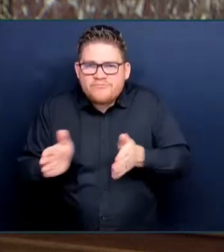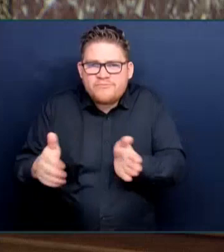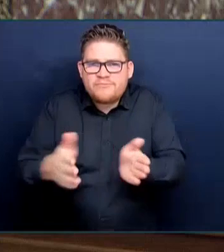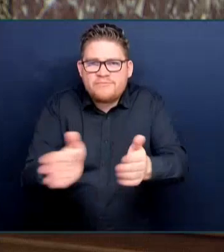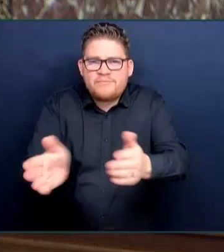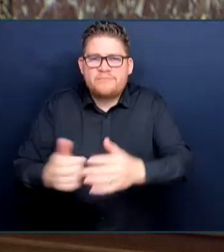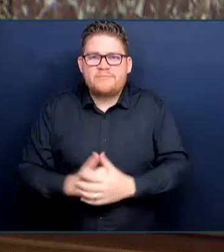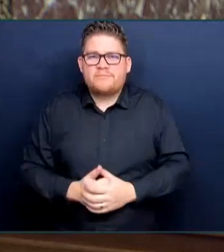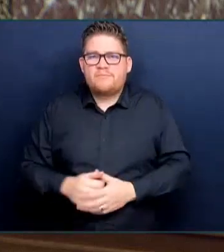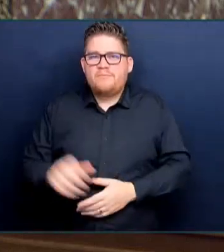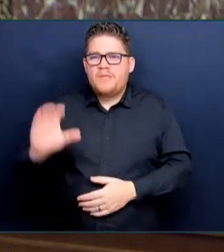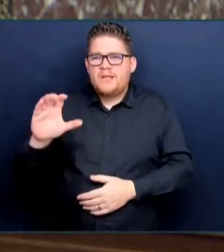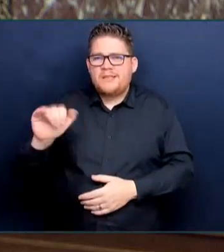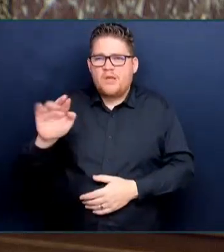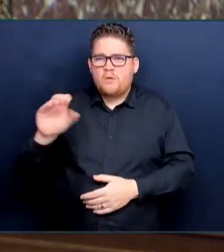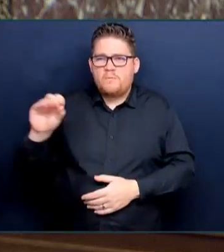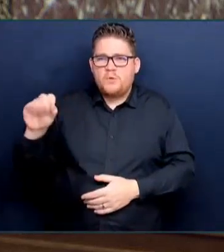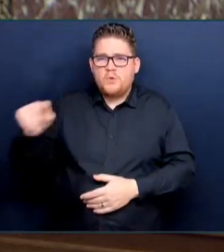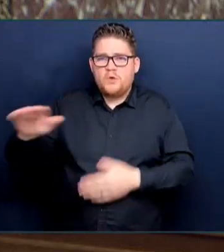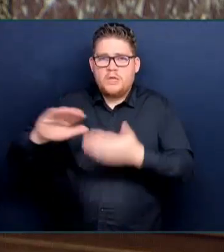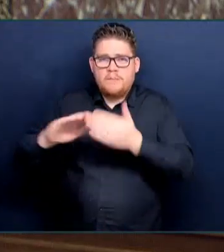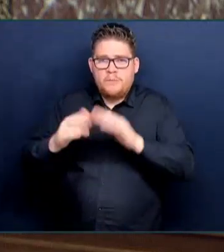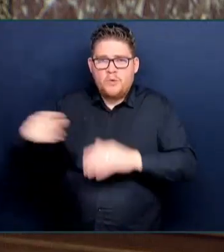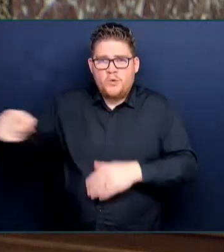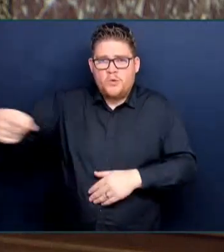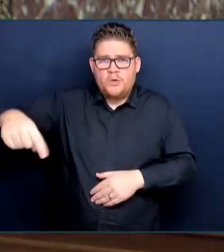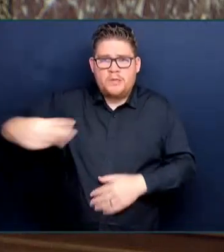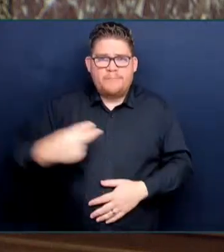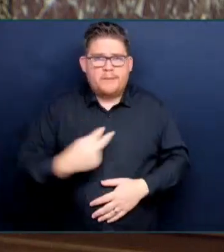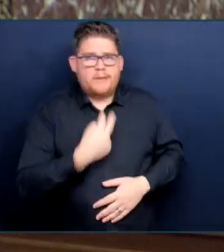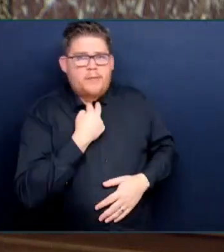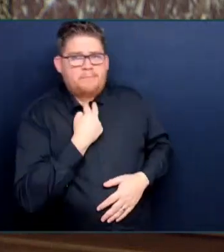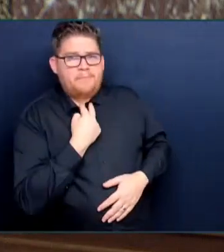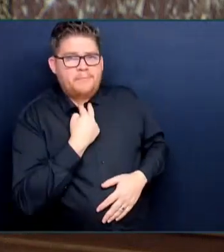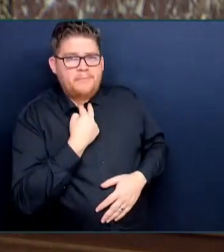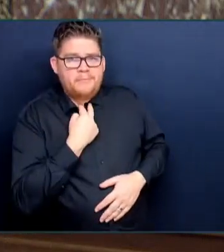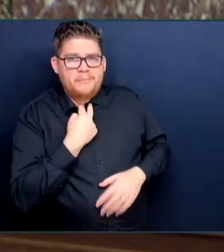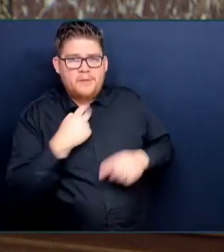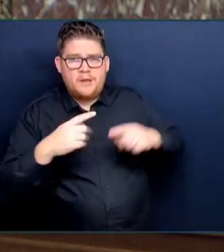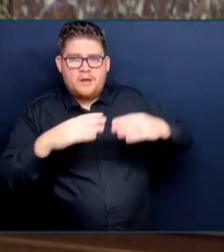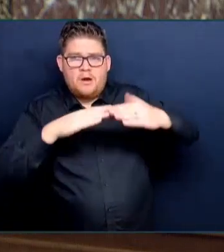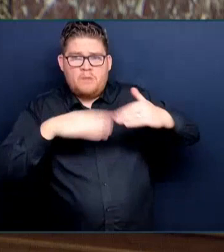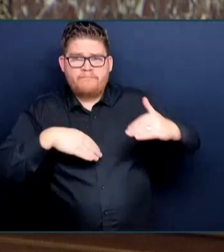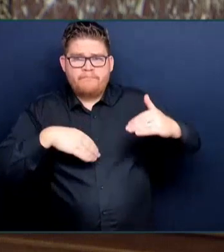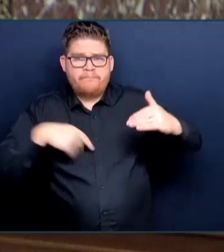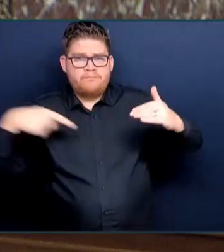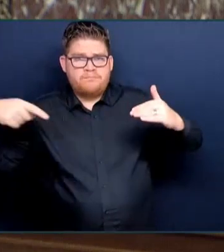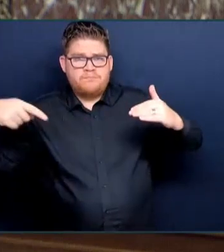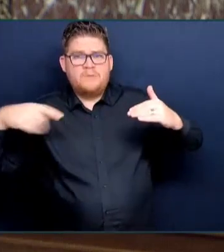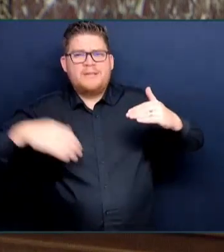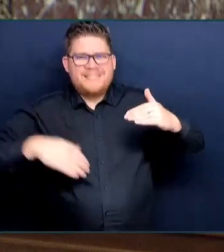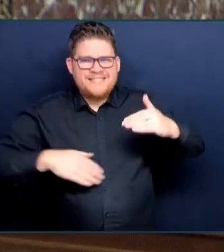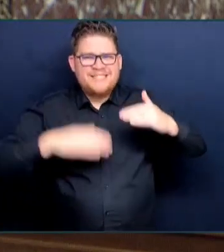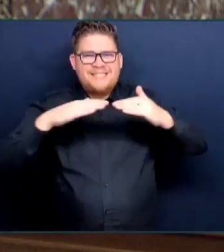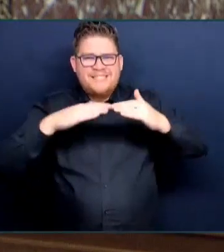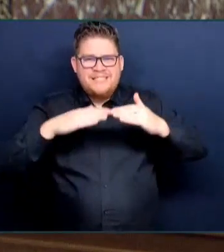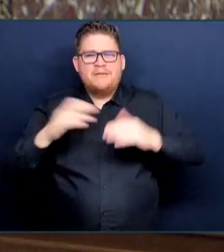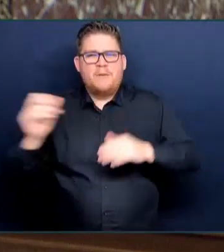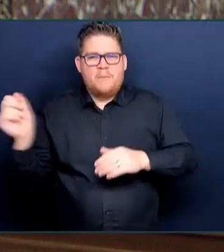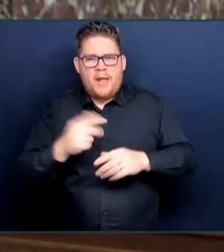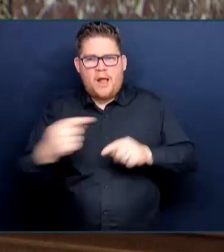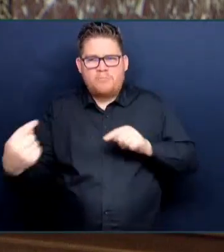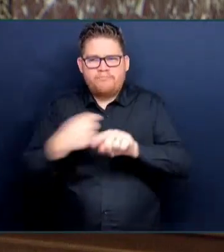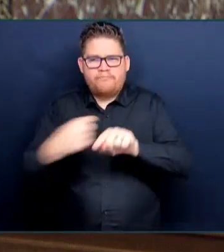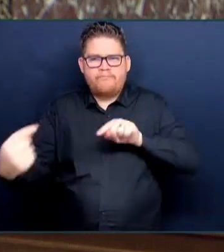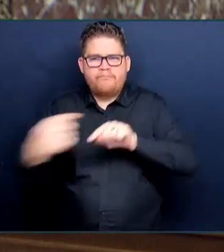road access. And we will continue to do that. I know we have a budget pending this afternoon. The member will have an opportunity to see what